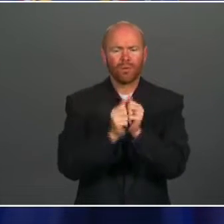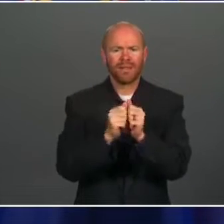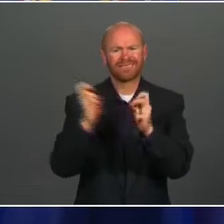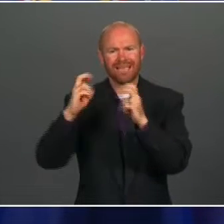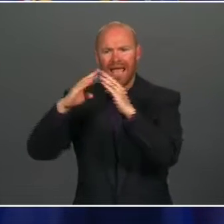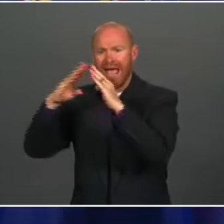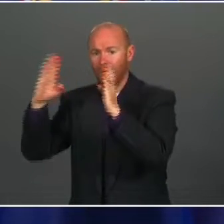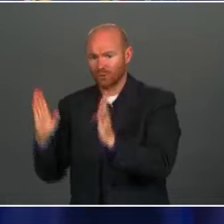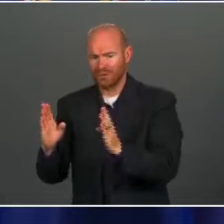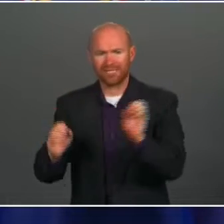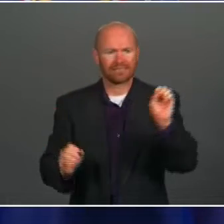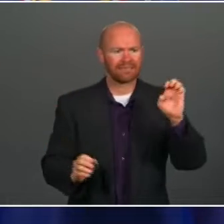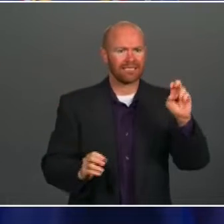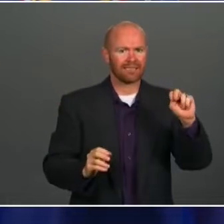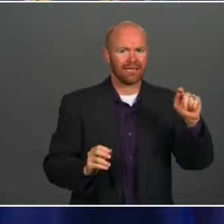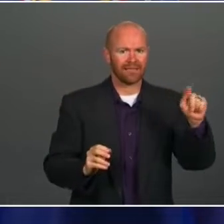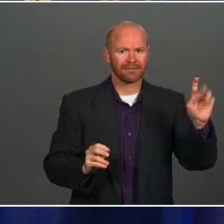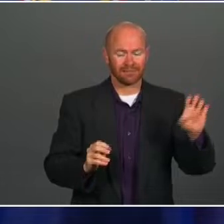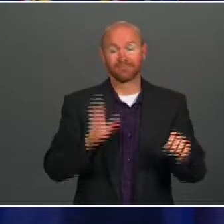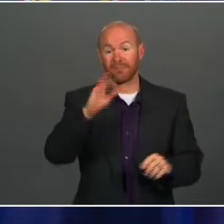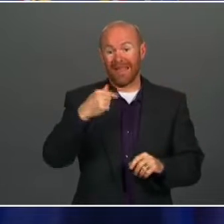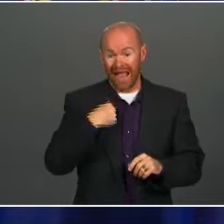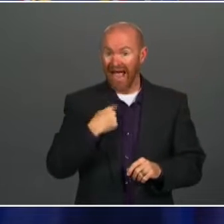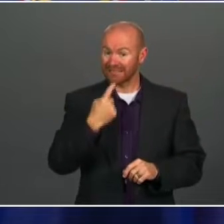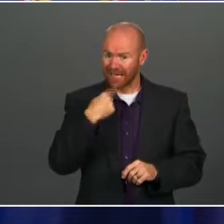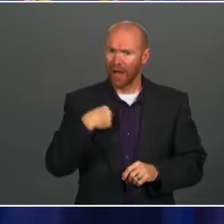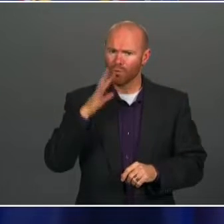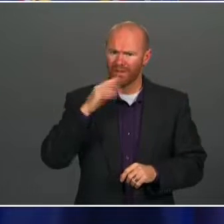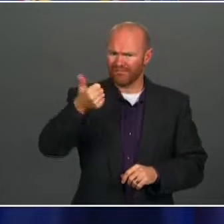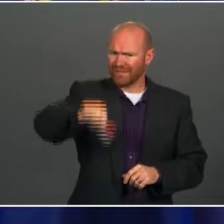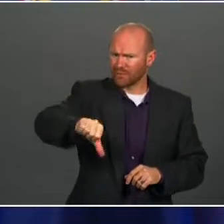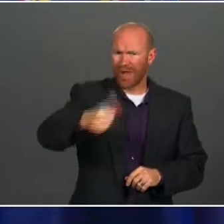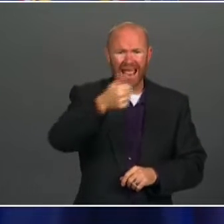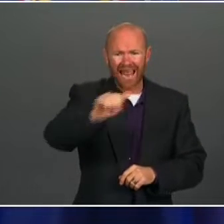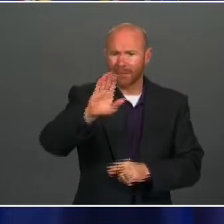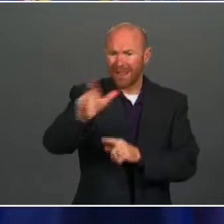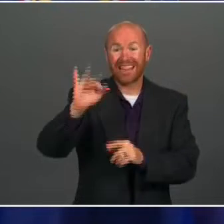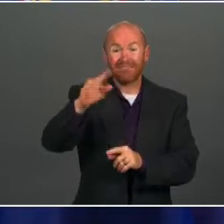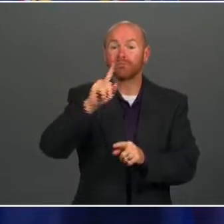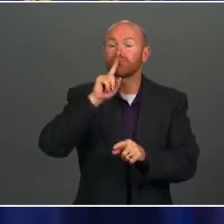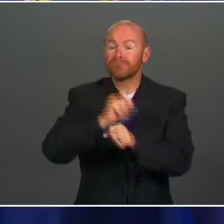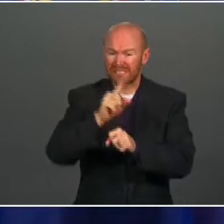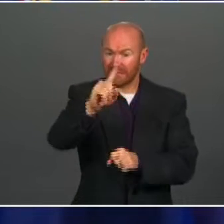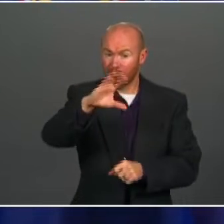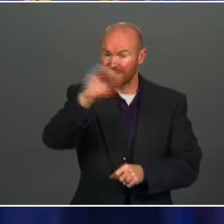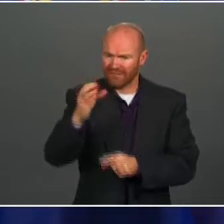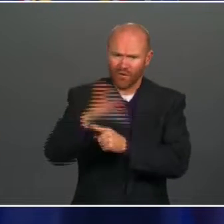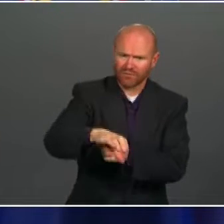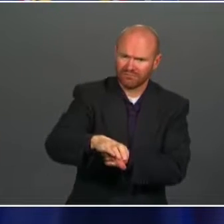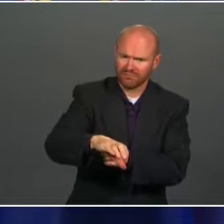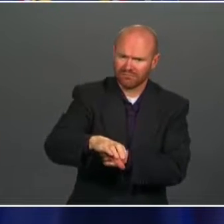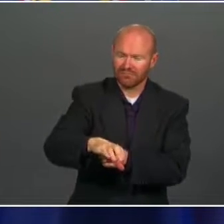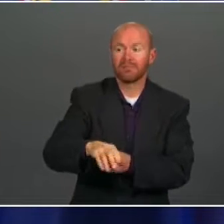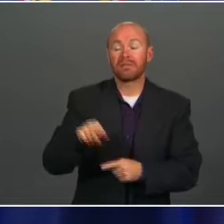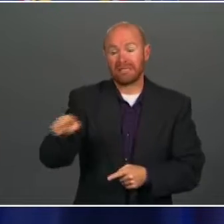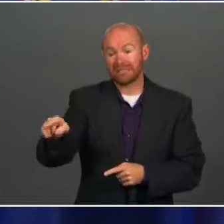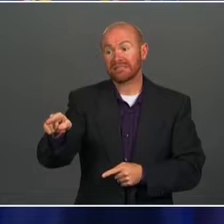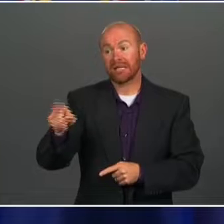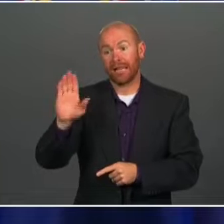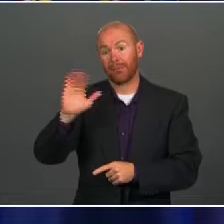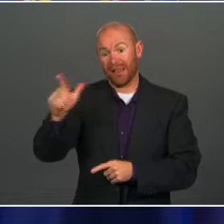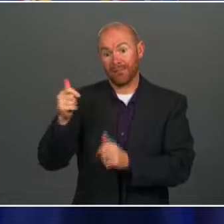that I would veto any bill that had an outright mandate prohibition. This did not have that. I will say that very